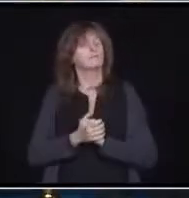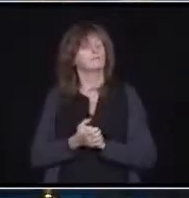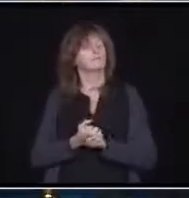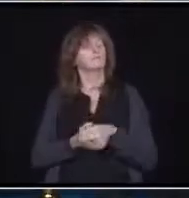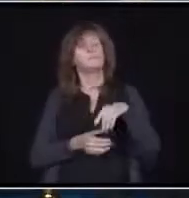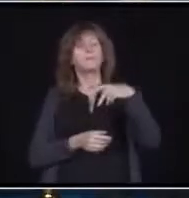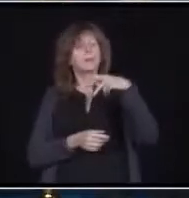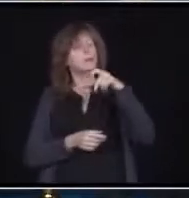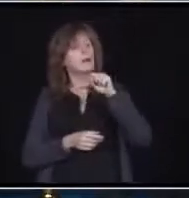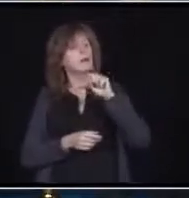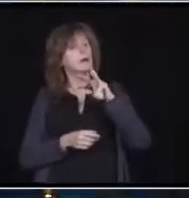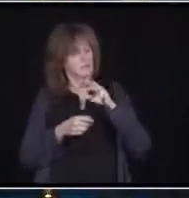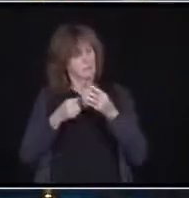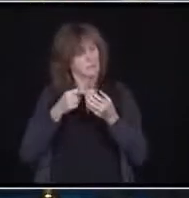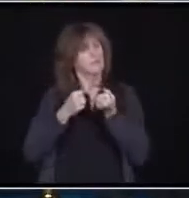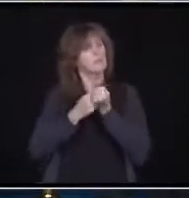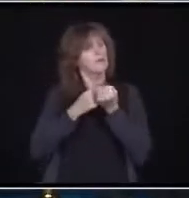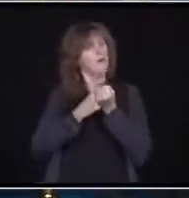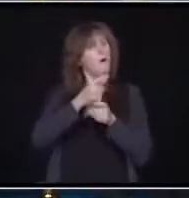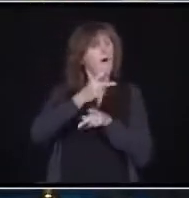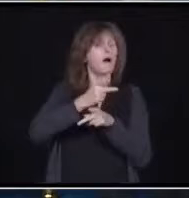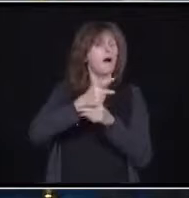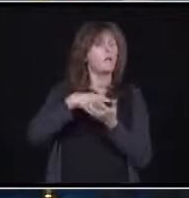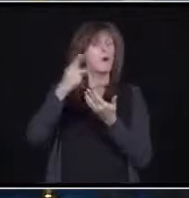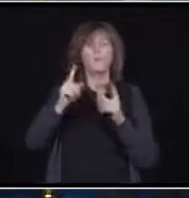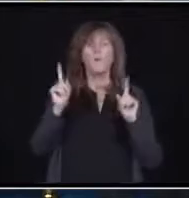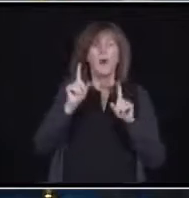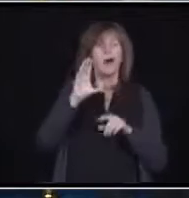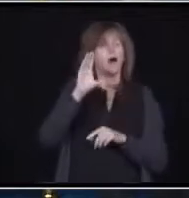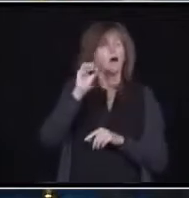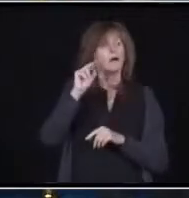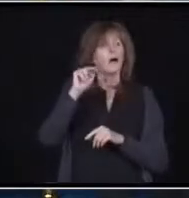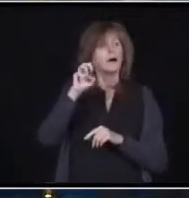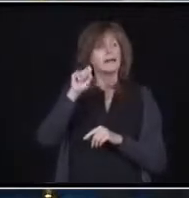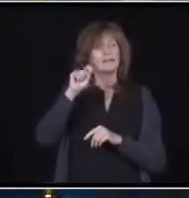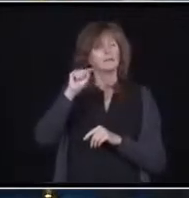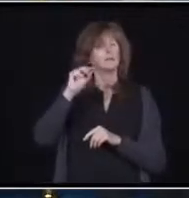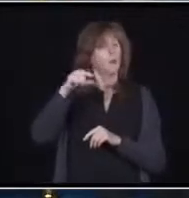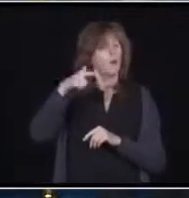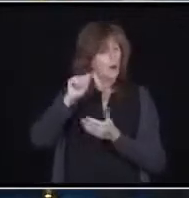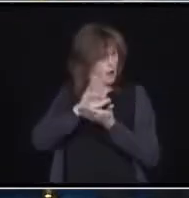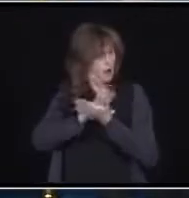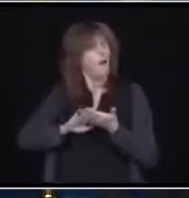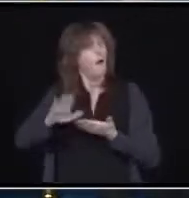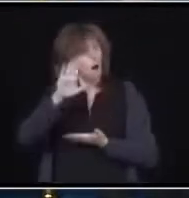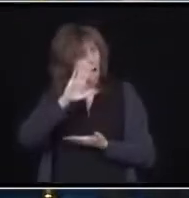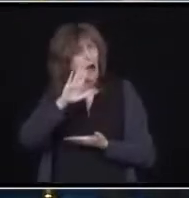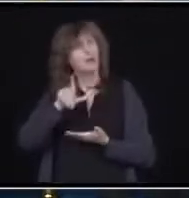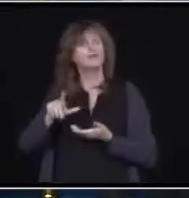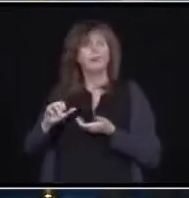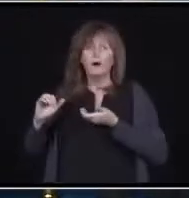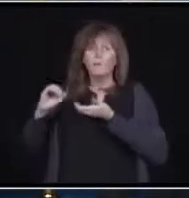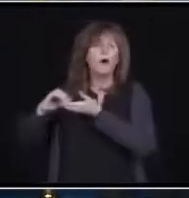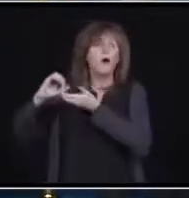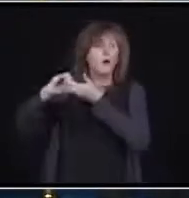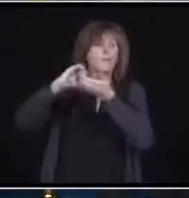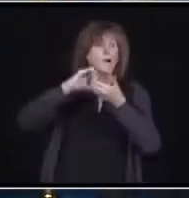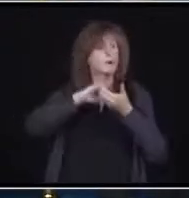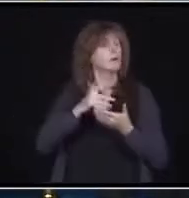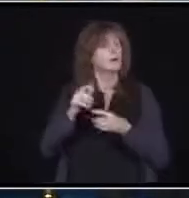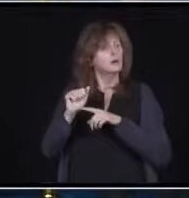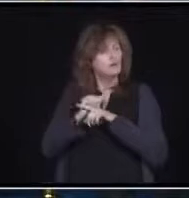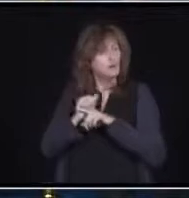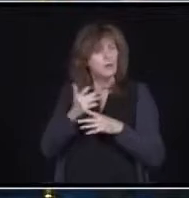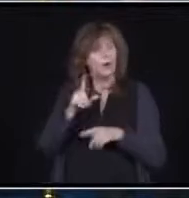delivered by Conestoga College in partnership with employers, will train 160 new supportive care